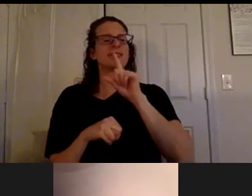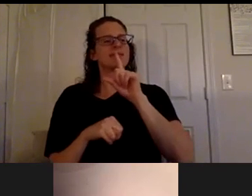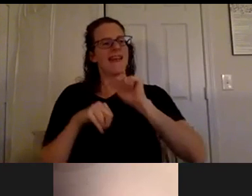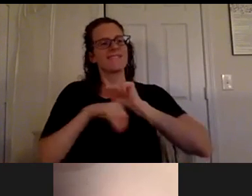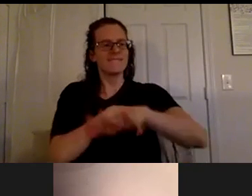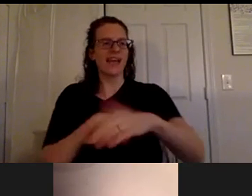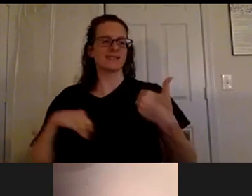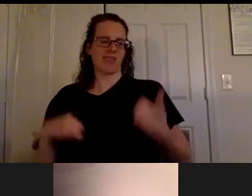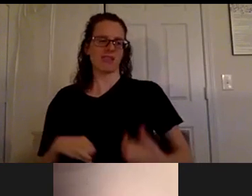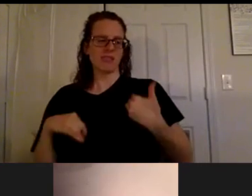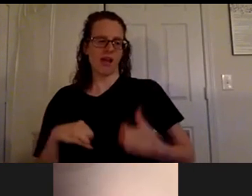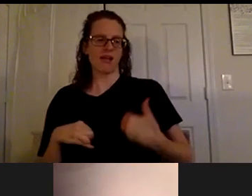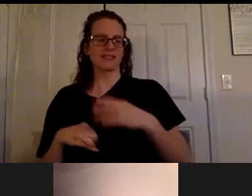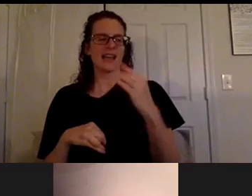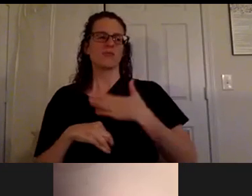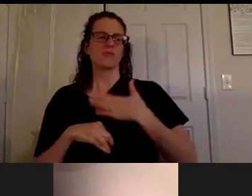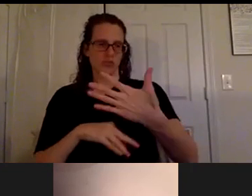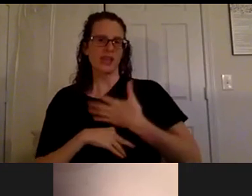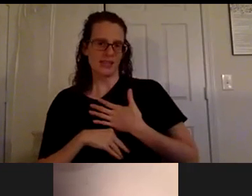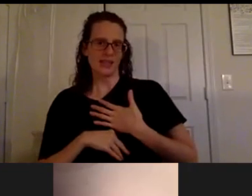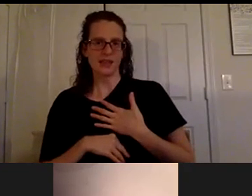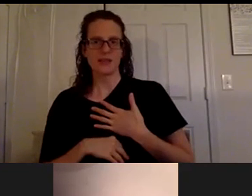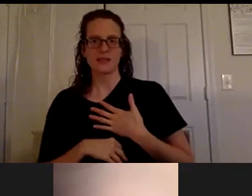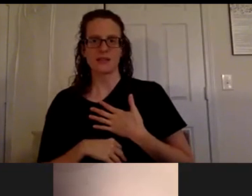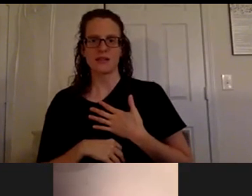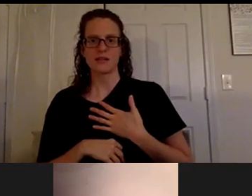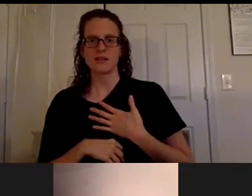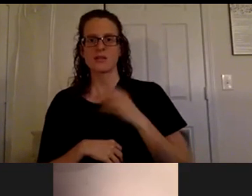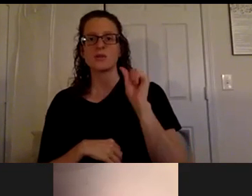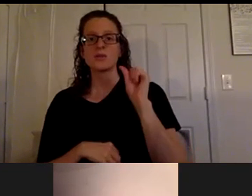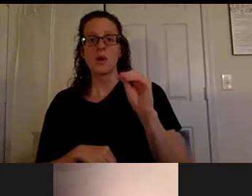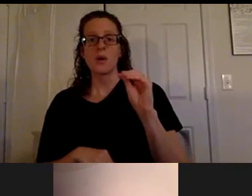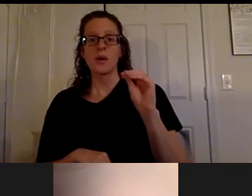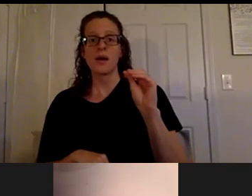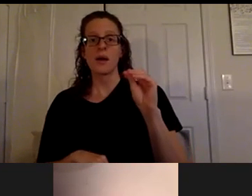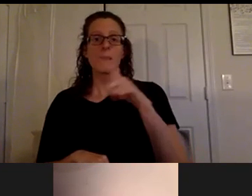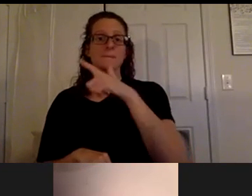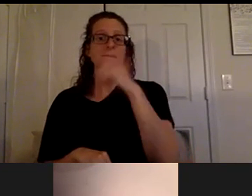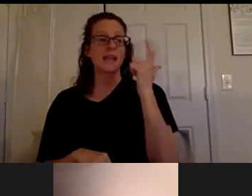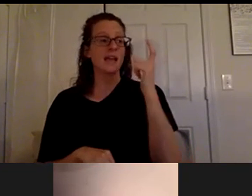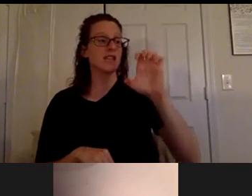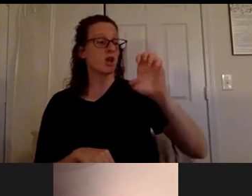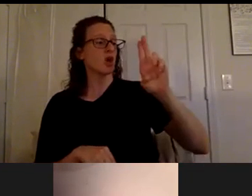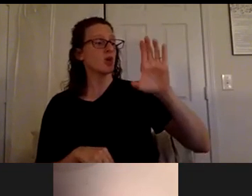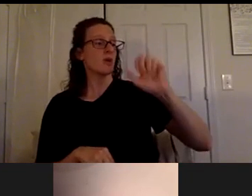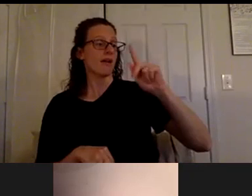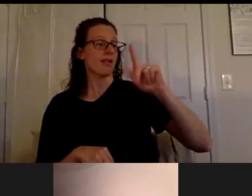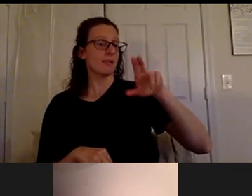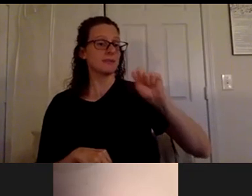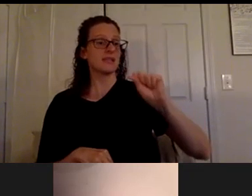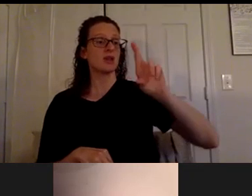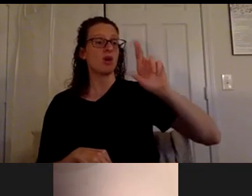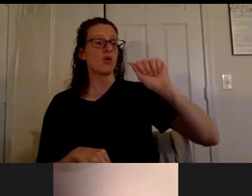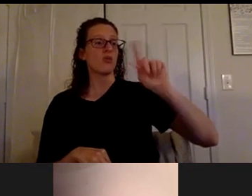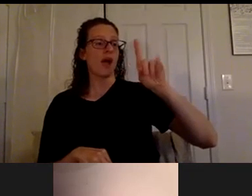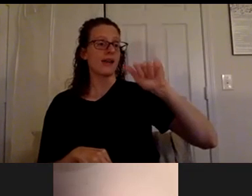your lungs and your breathing so um because the eucalyptus radia the molecules aren't